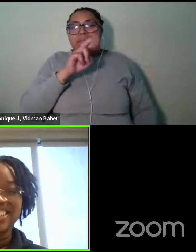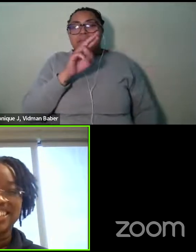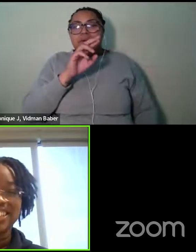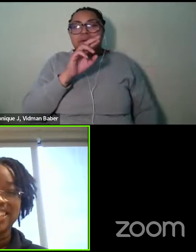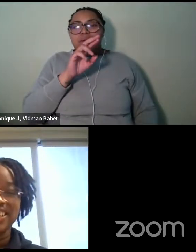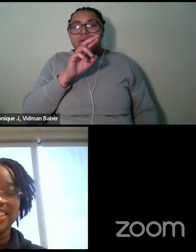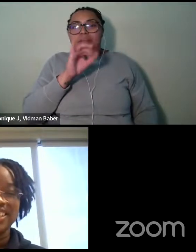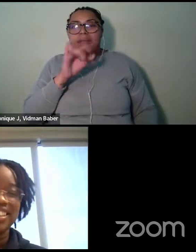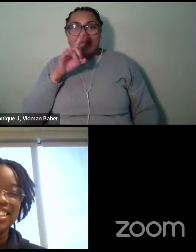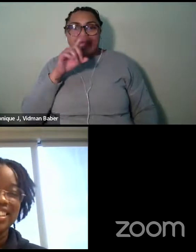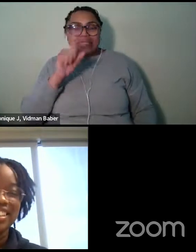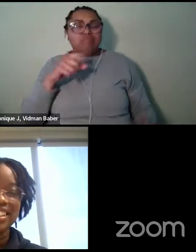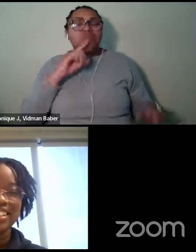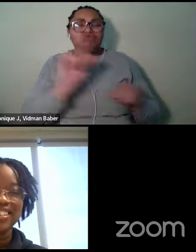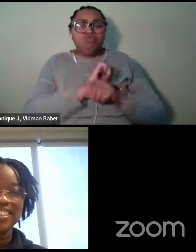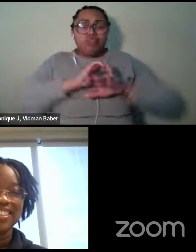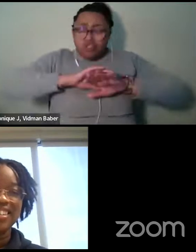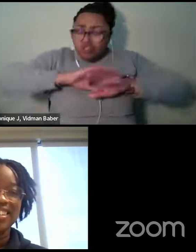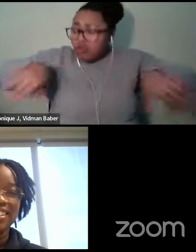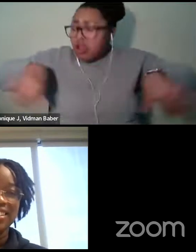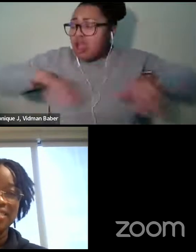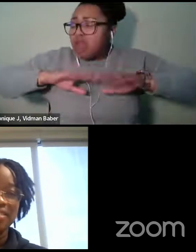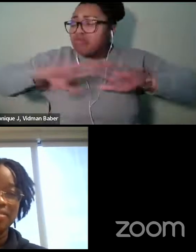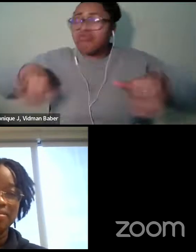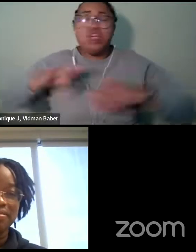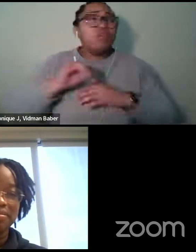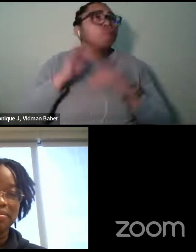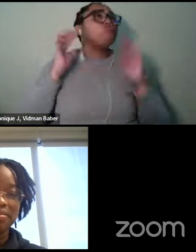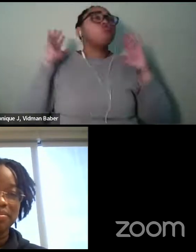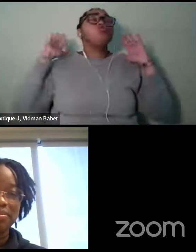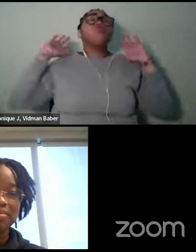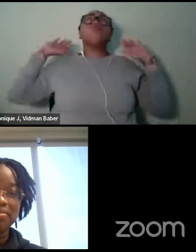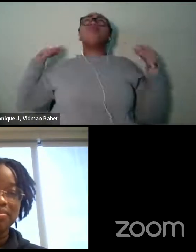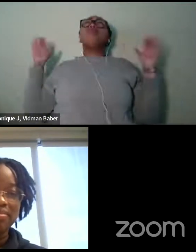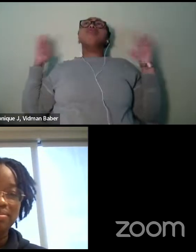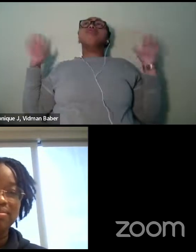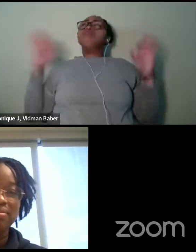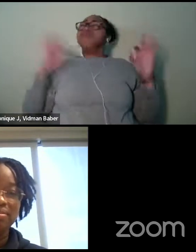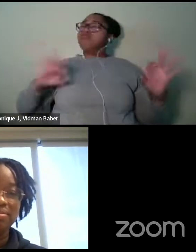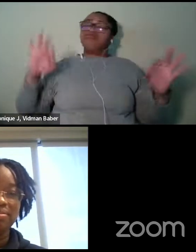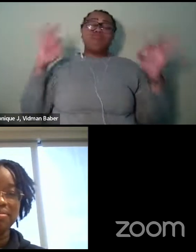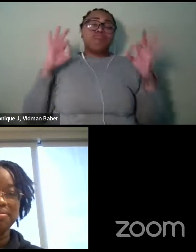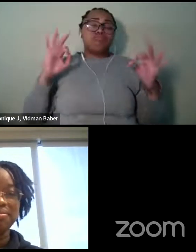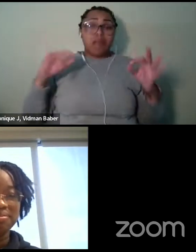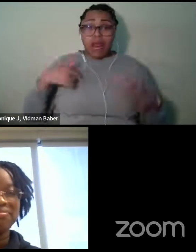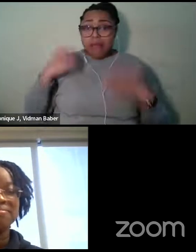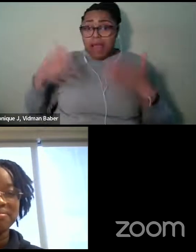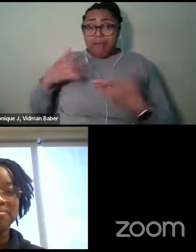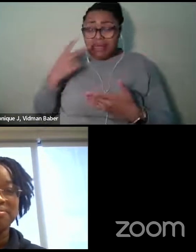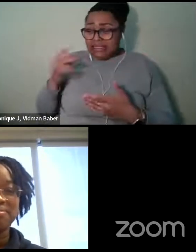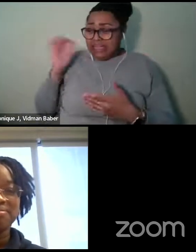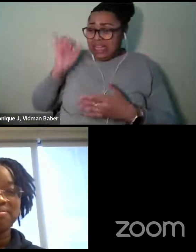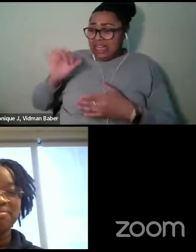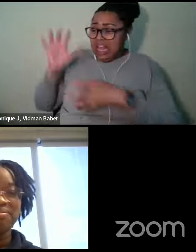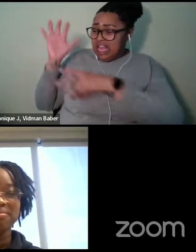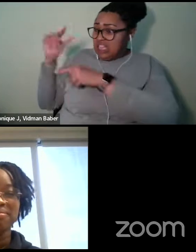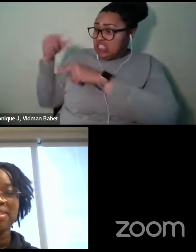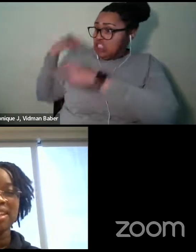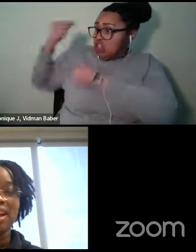swimmers, which I'm really proud of and just happy that I'm happy to see a generational curse be broken, you know? So, yeah.